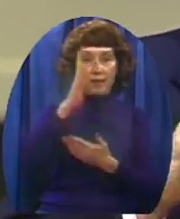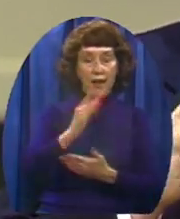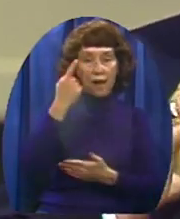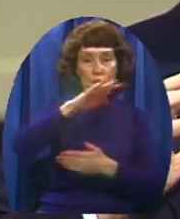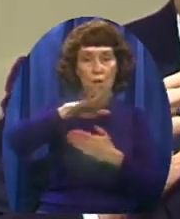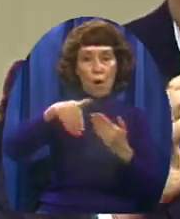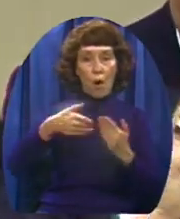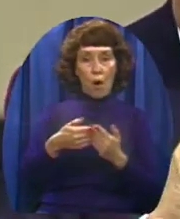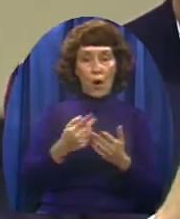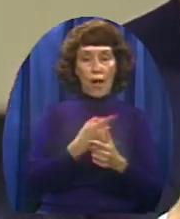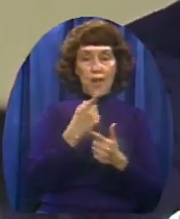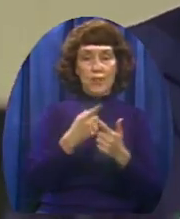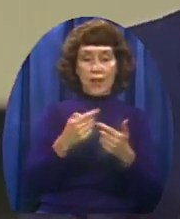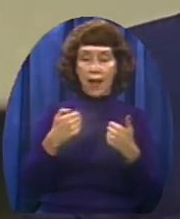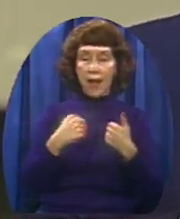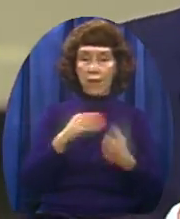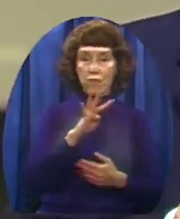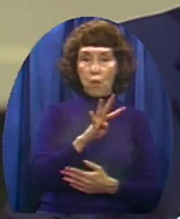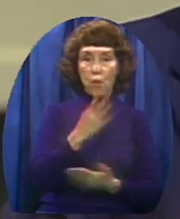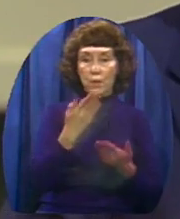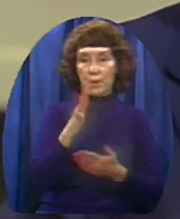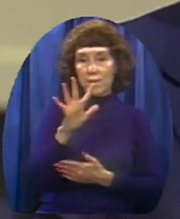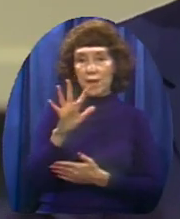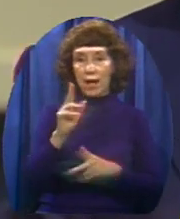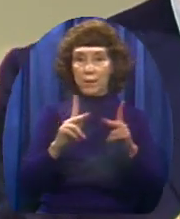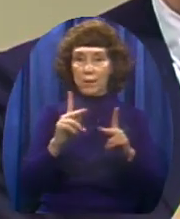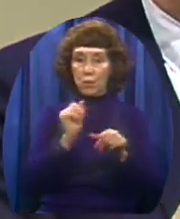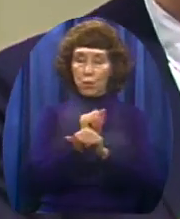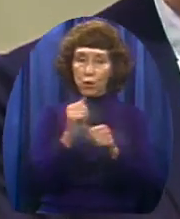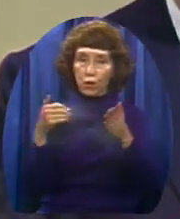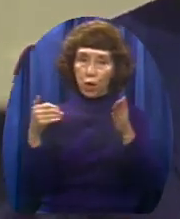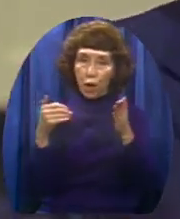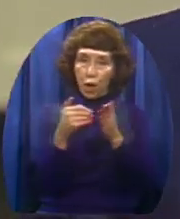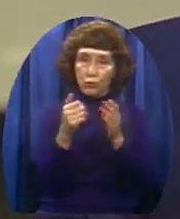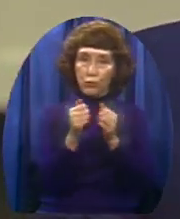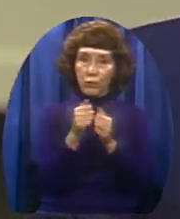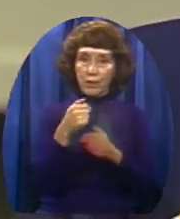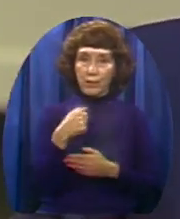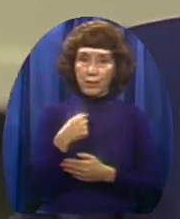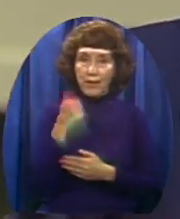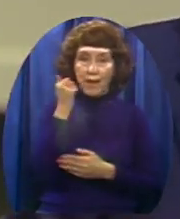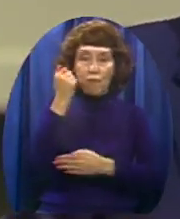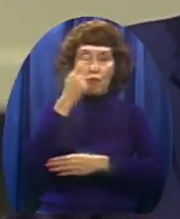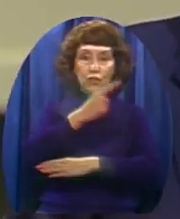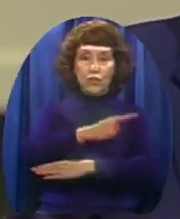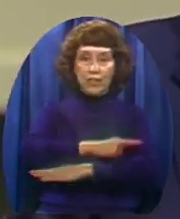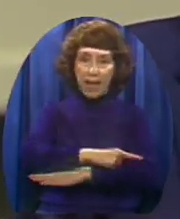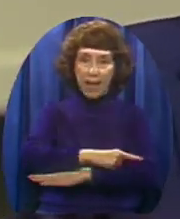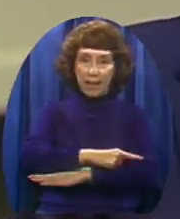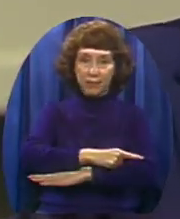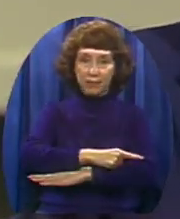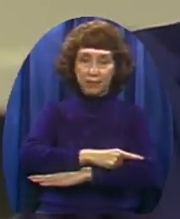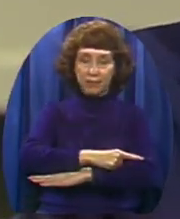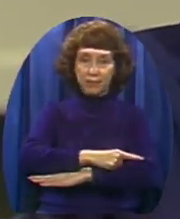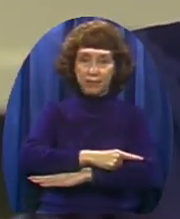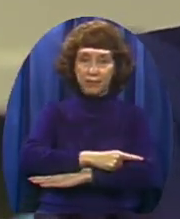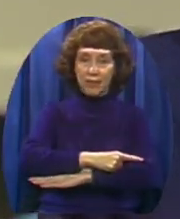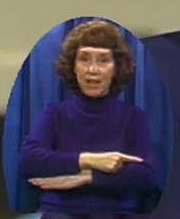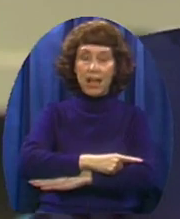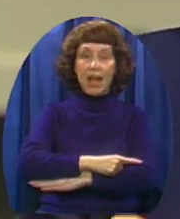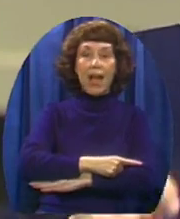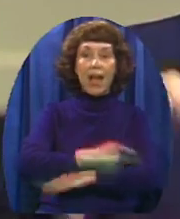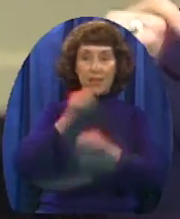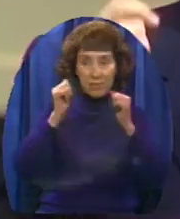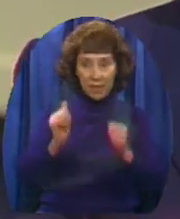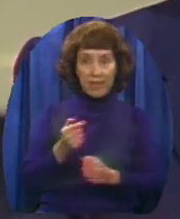have 4 or 5 people who work very closely with me And almost on a daily basis And none of them are afraid